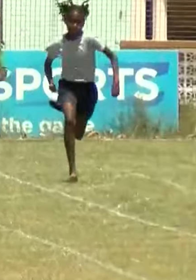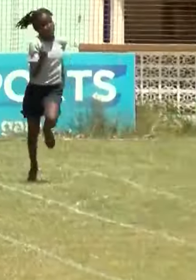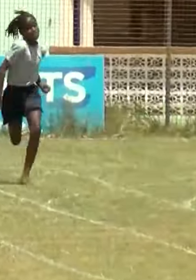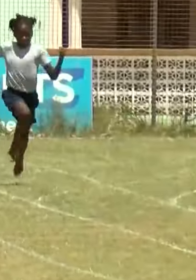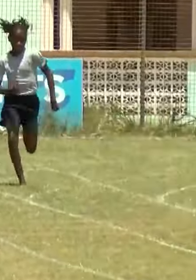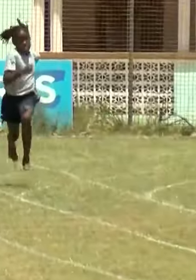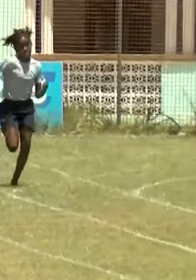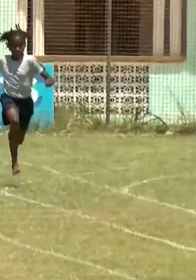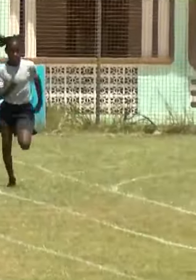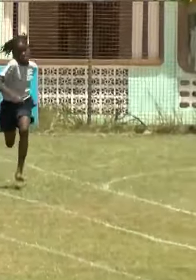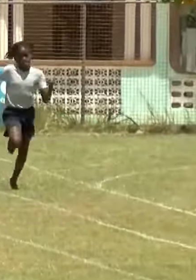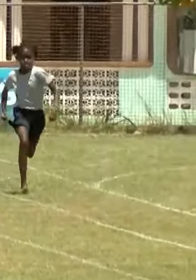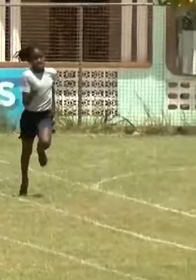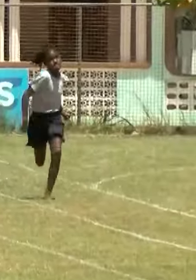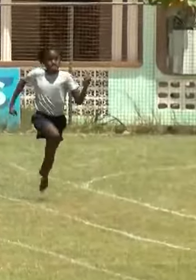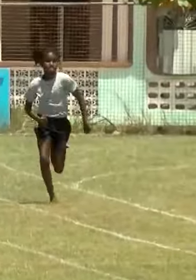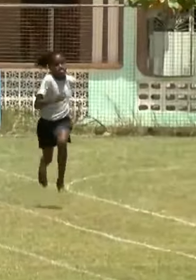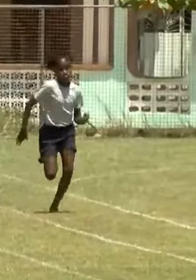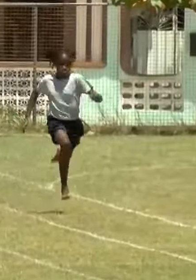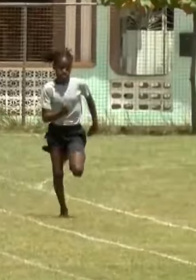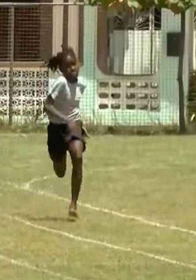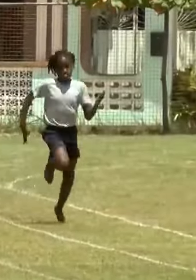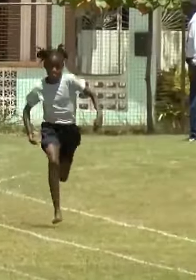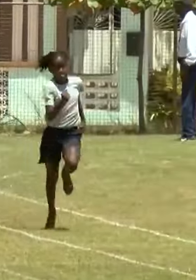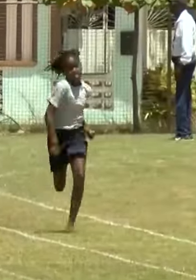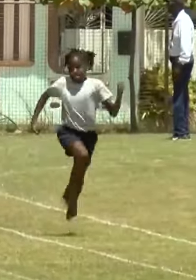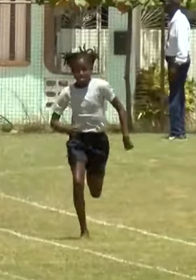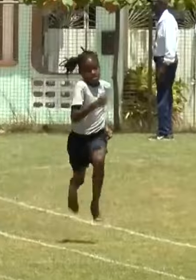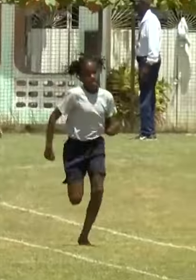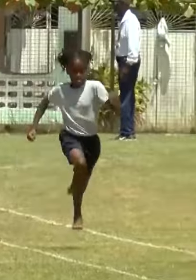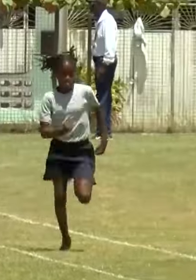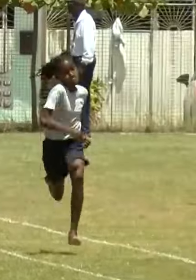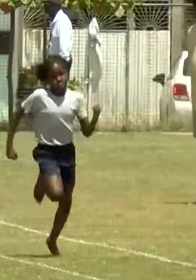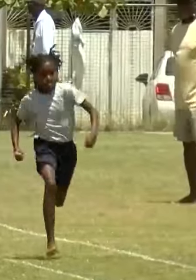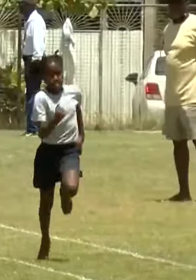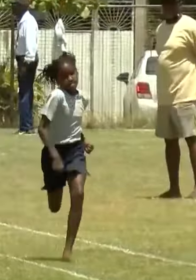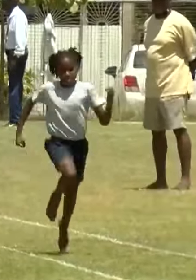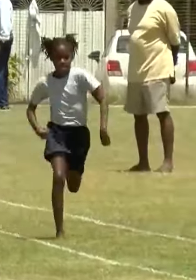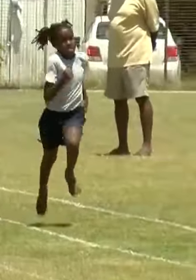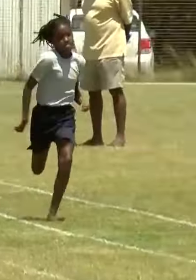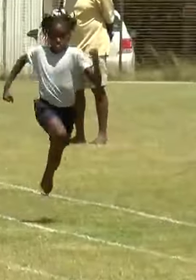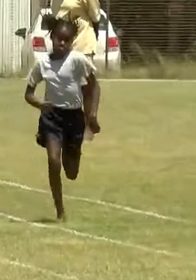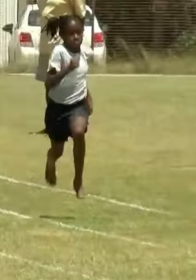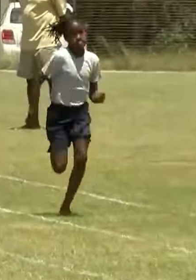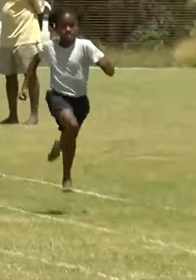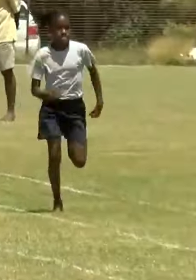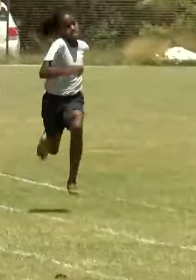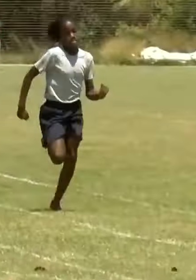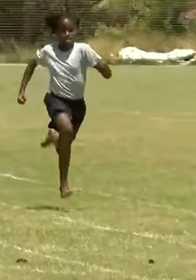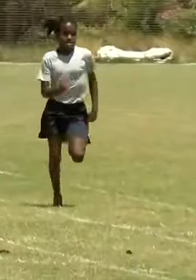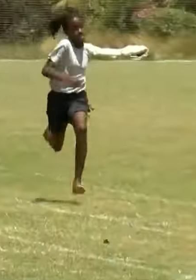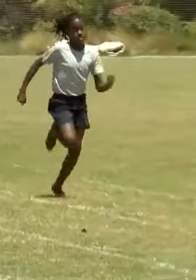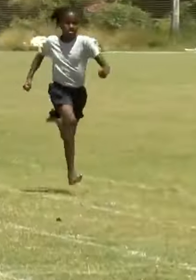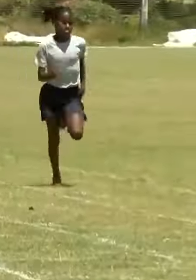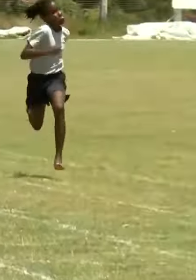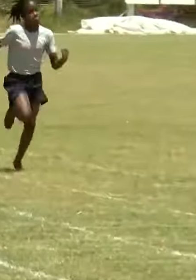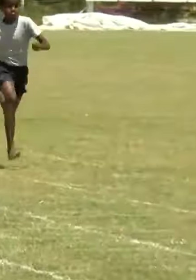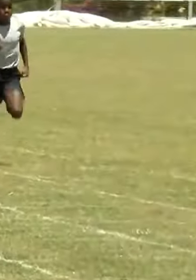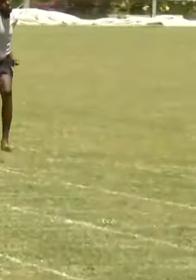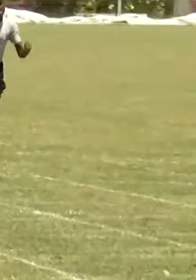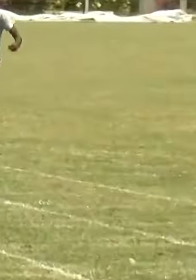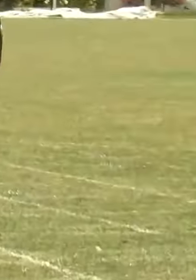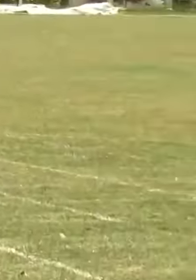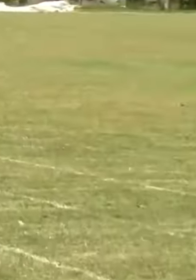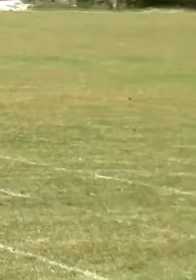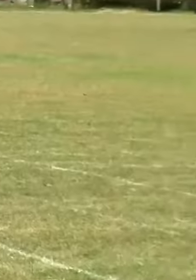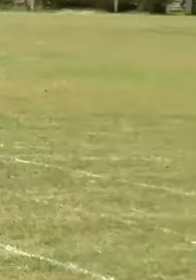100 metres. Pretty quick start from the competitors, and here comes Janae Connell of Ignatius Beyer. Arms and legs pumping,